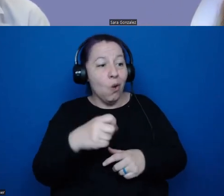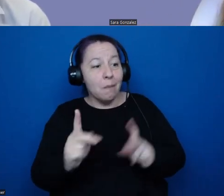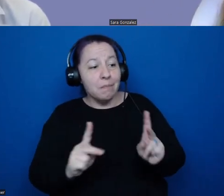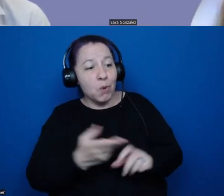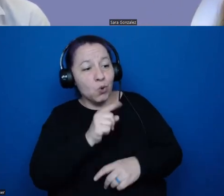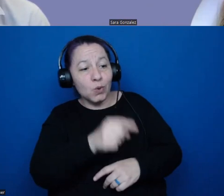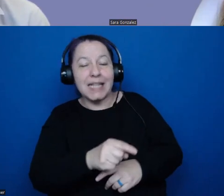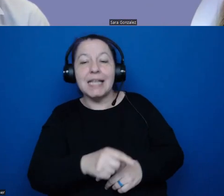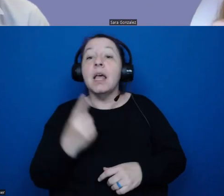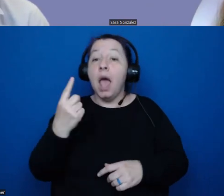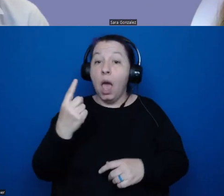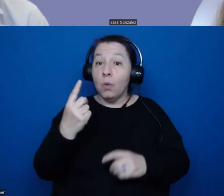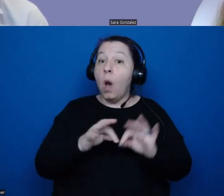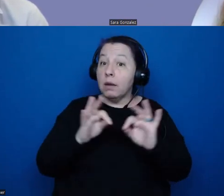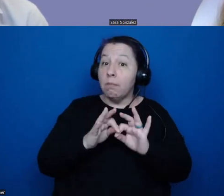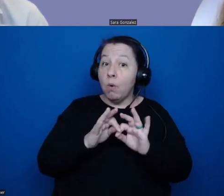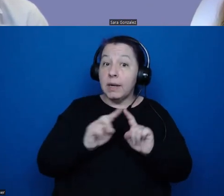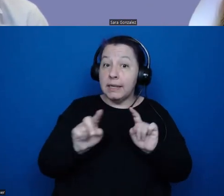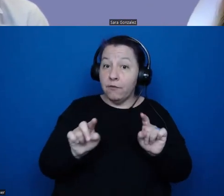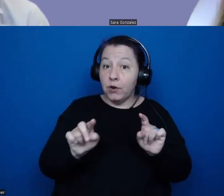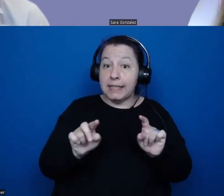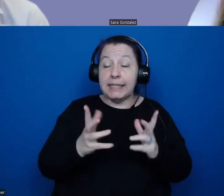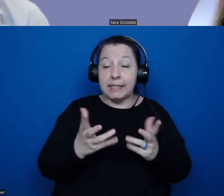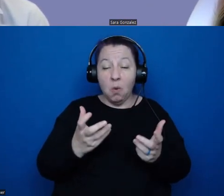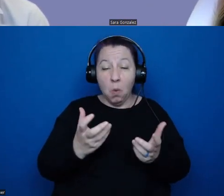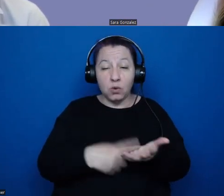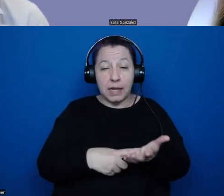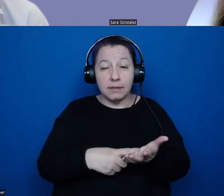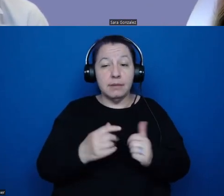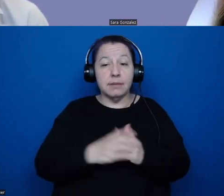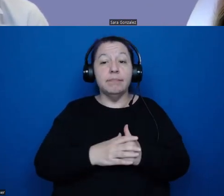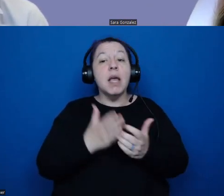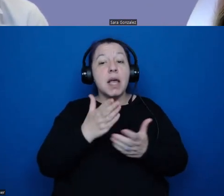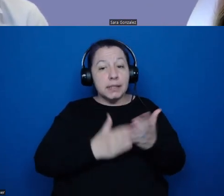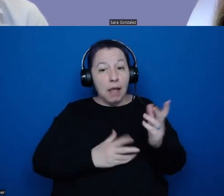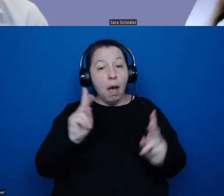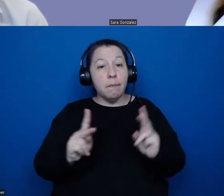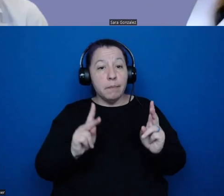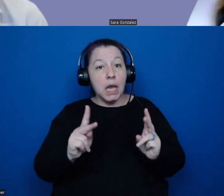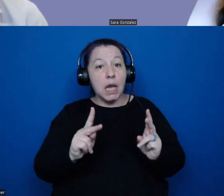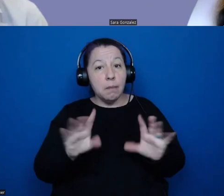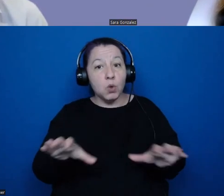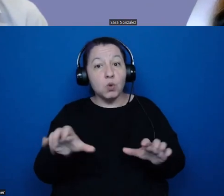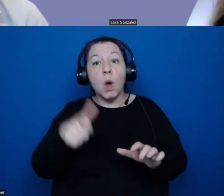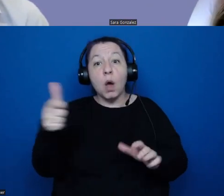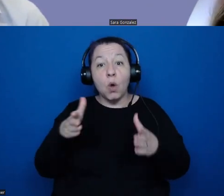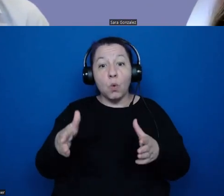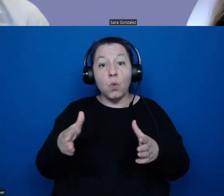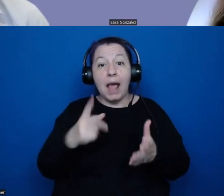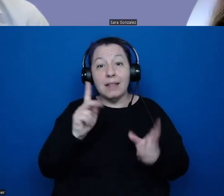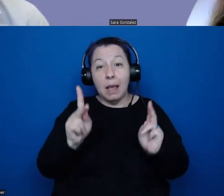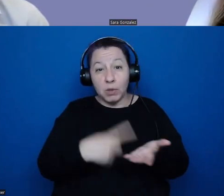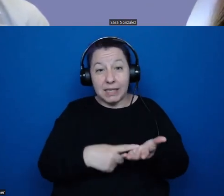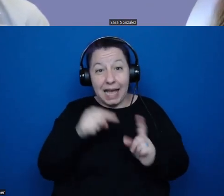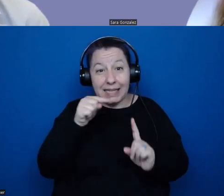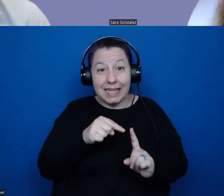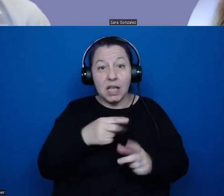one important character or difference here that I would talk about, because there are some people who do, another way that people talk about this is curation in